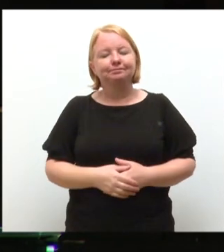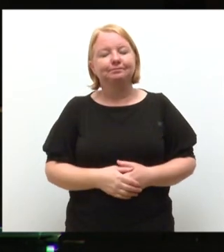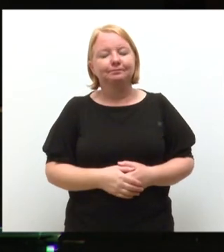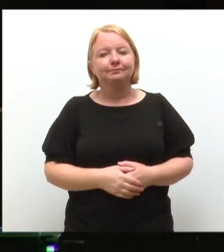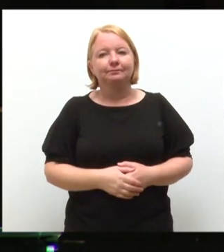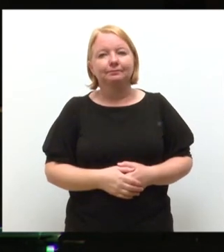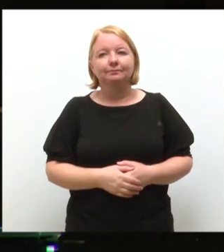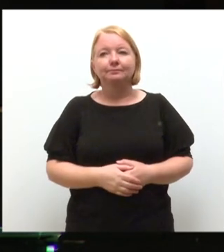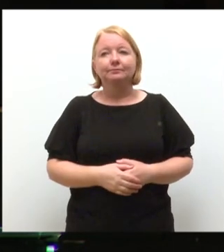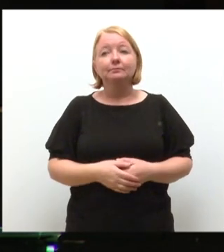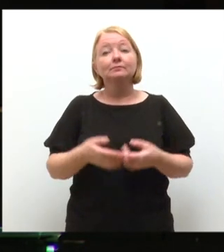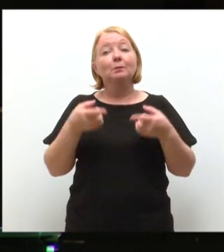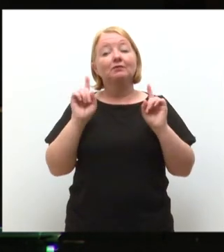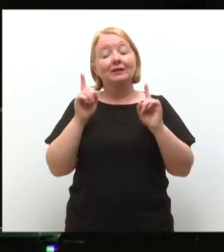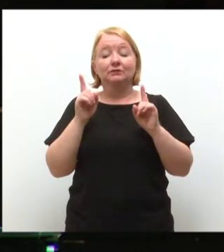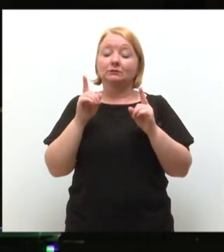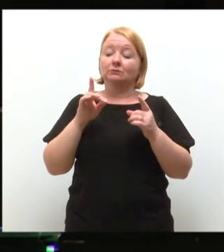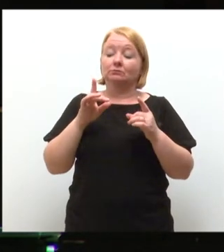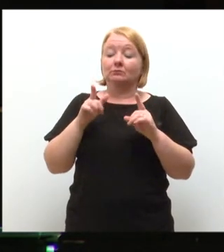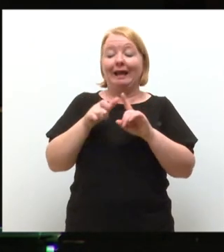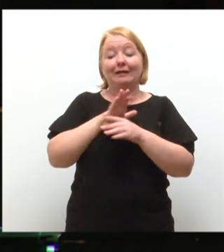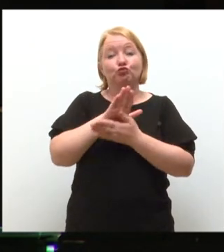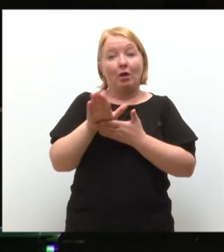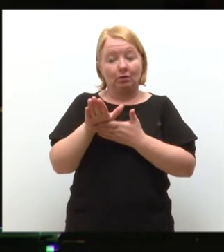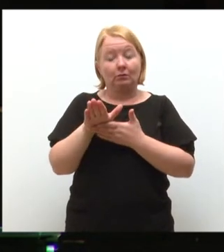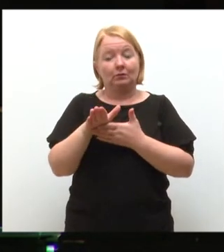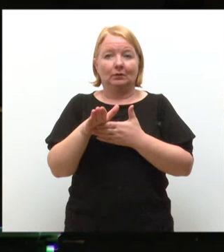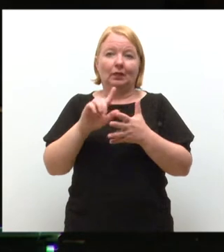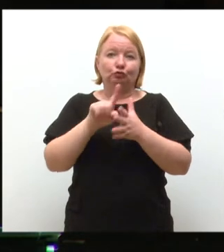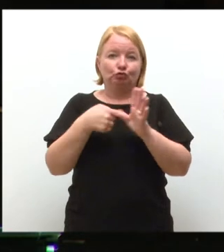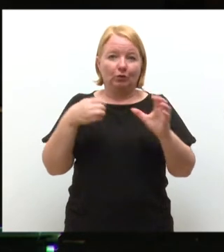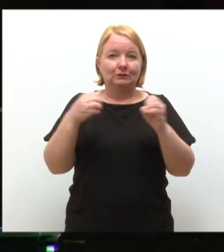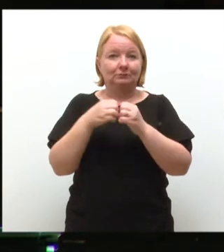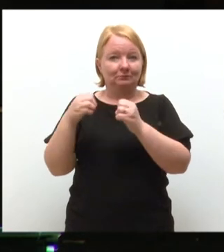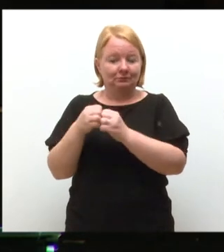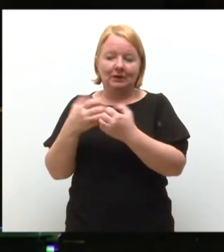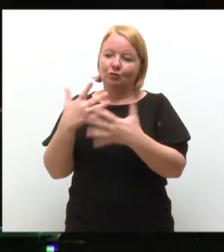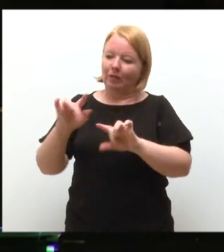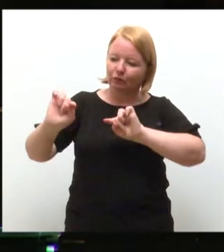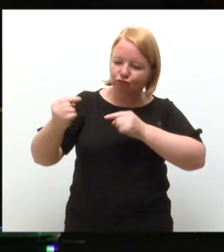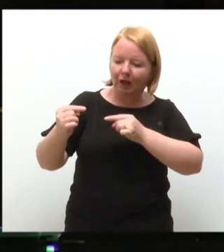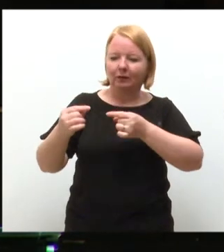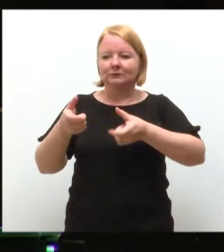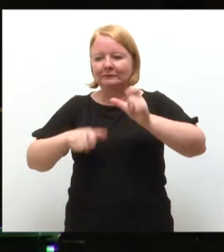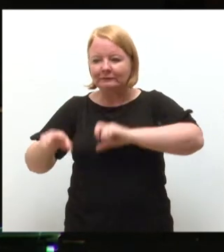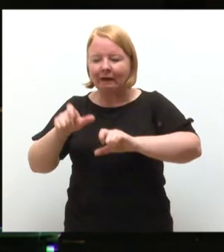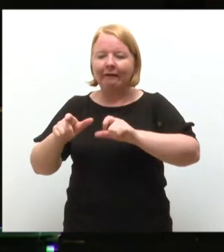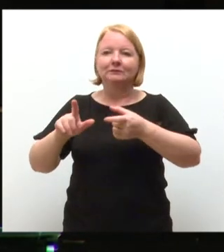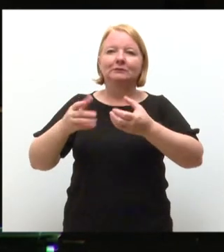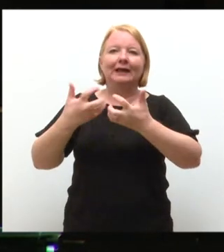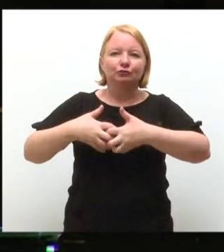As President of the Royal Society of Edinburgh, Jocelyn has relentlessly championed women in science, technology, engineering, and maths.